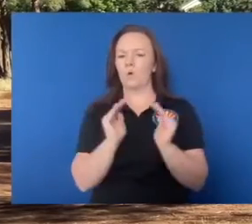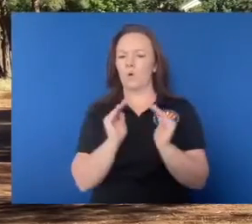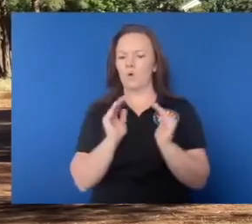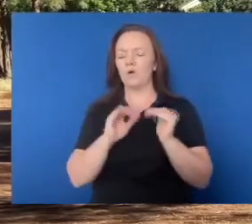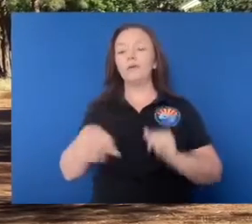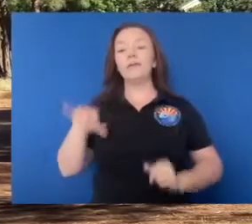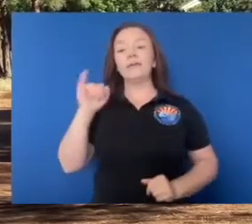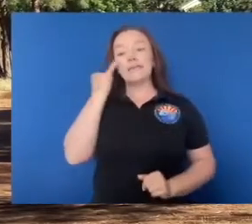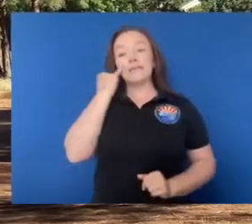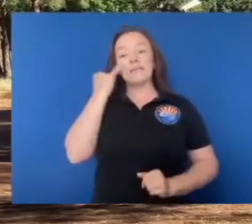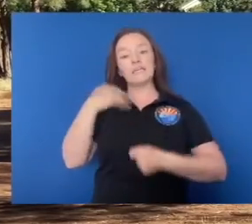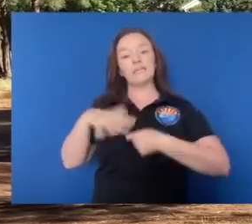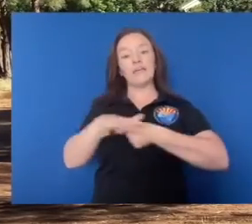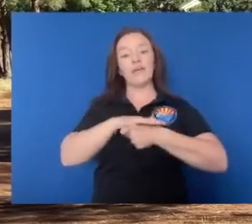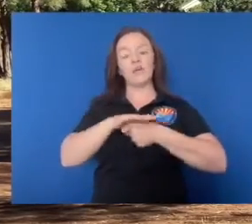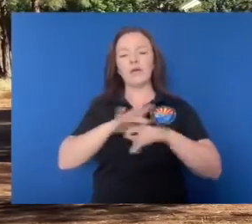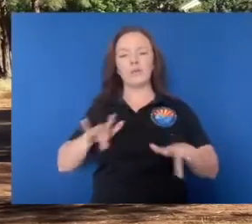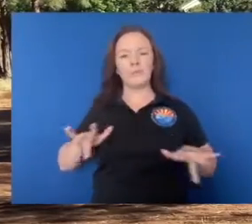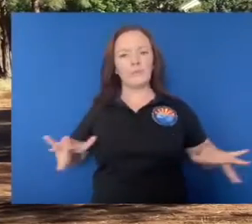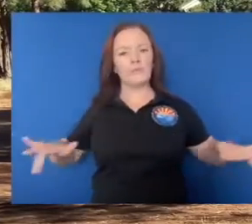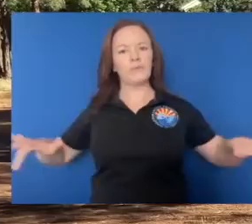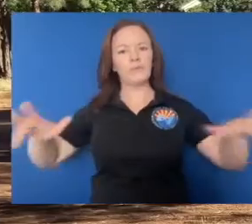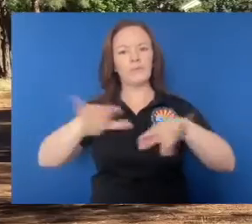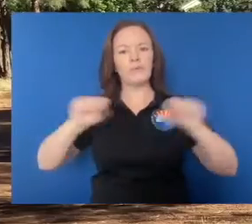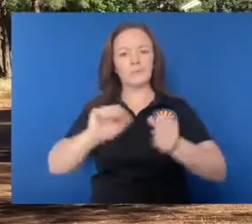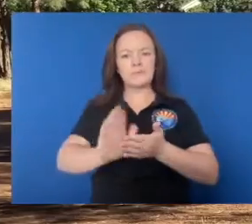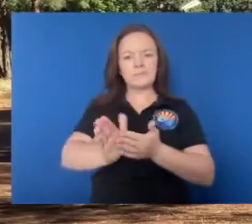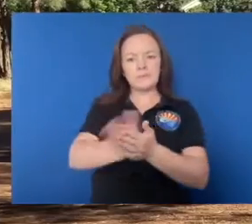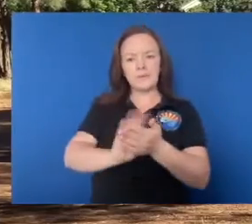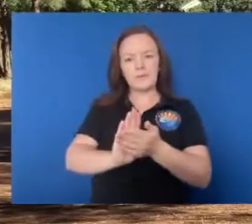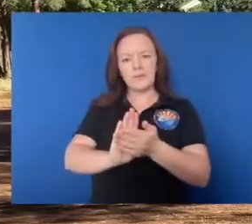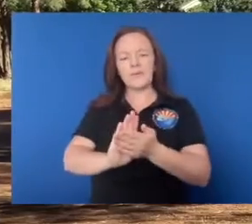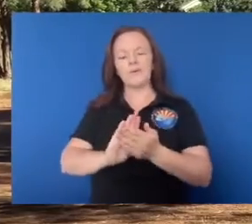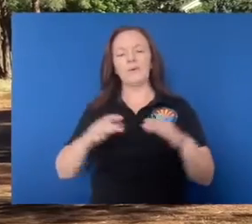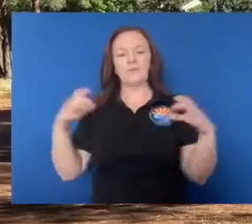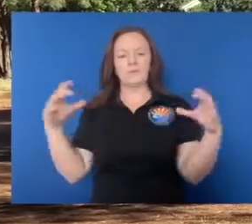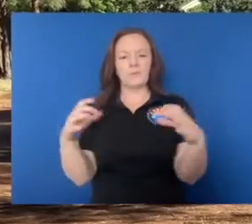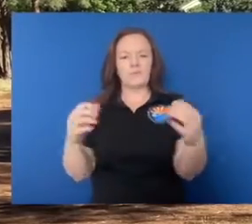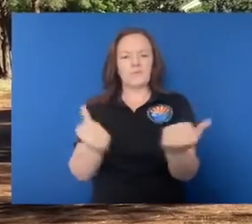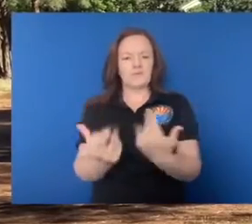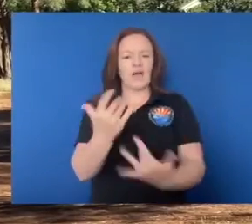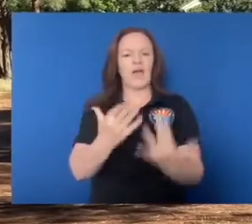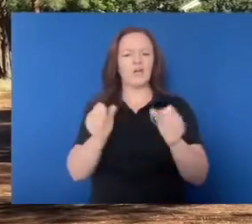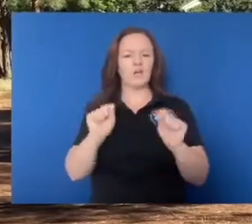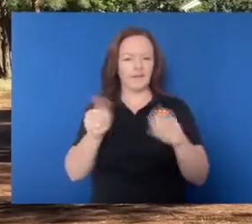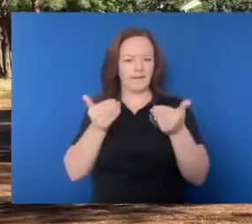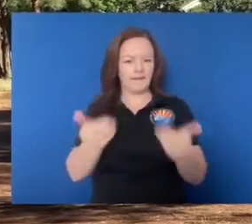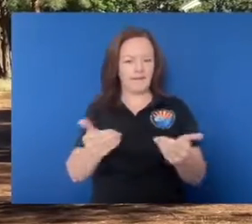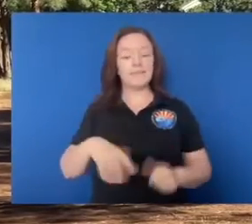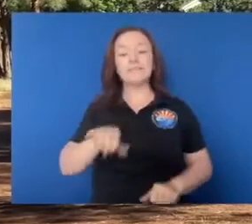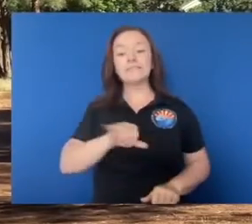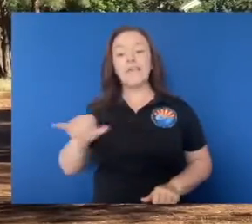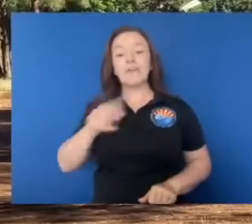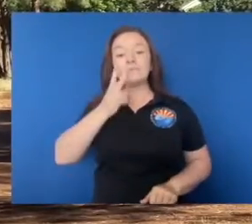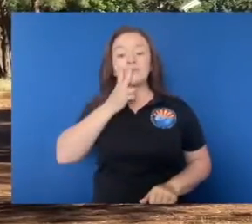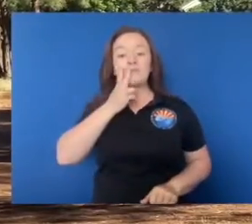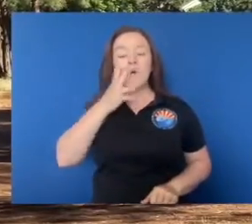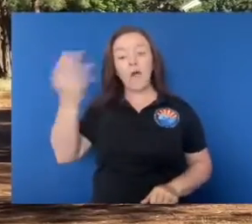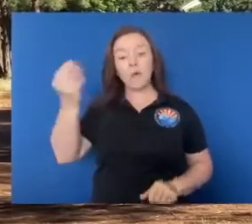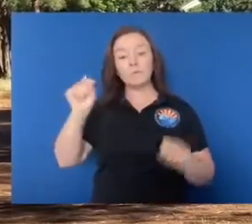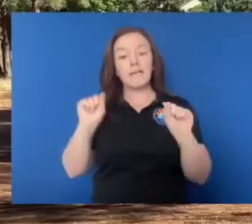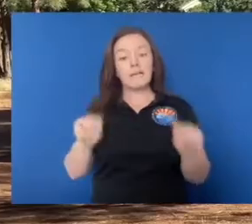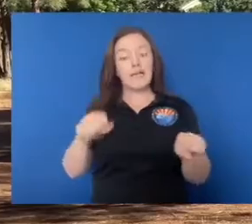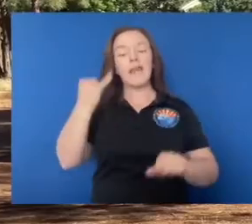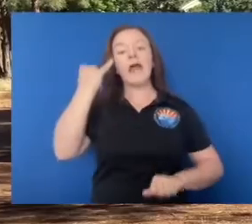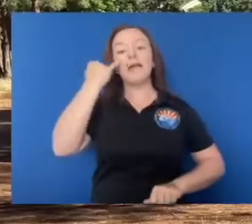as it's in an area maintained and completely clear to debris. Again, the same thing with smoking. You can smoke outdoors as long as